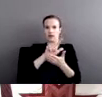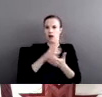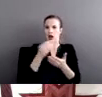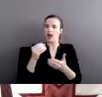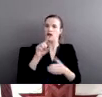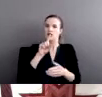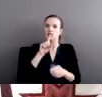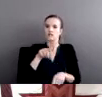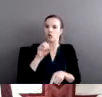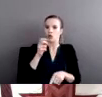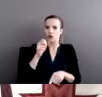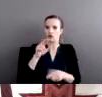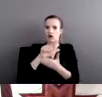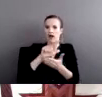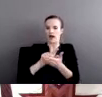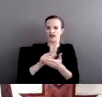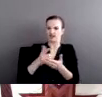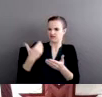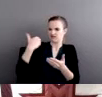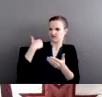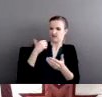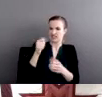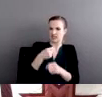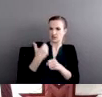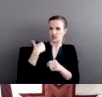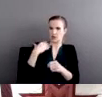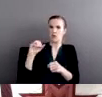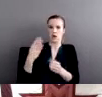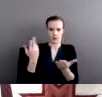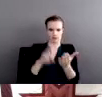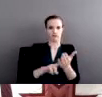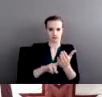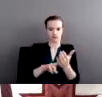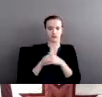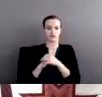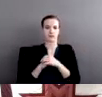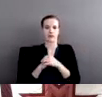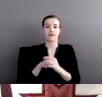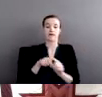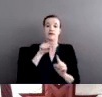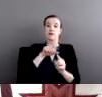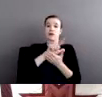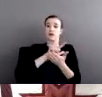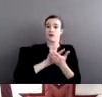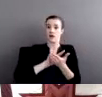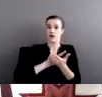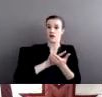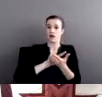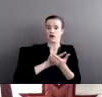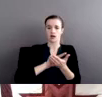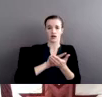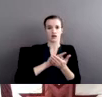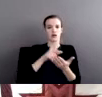just 10 years ago. Now, this was a law that many, many Native people,